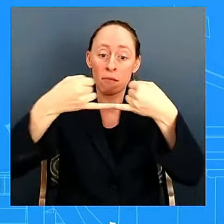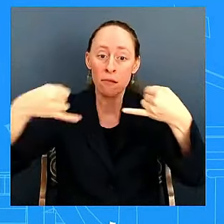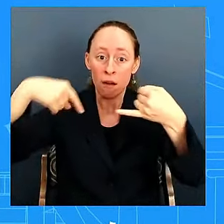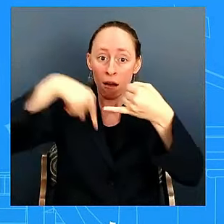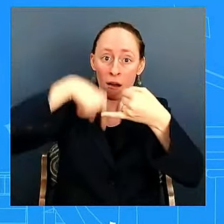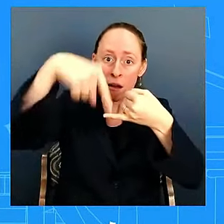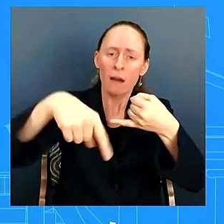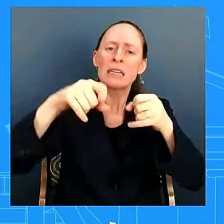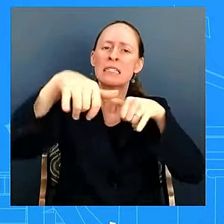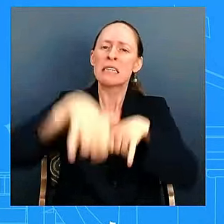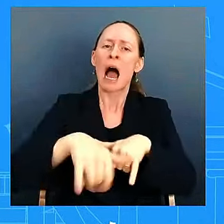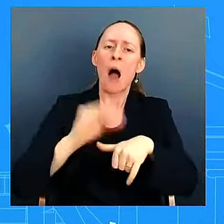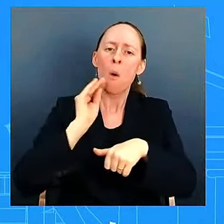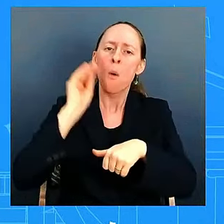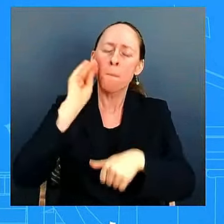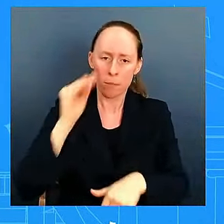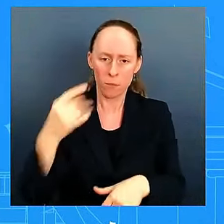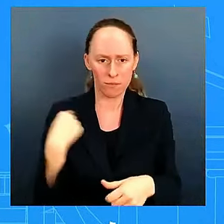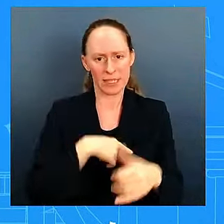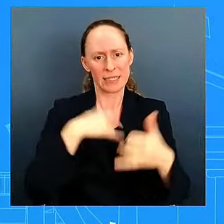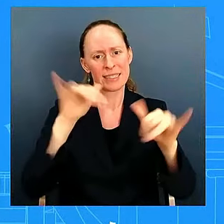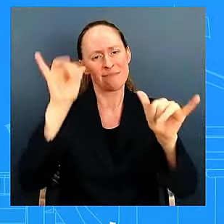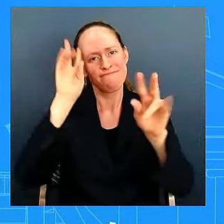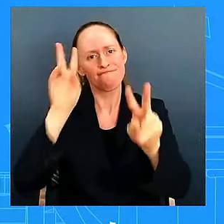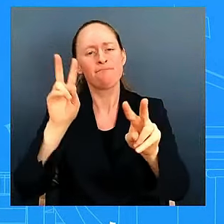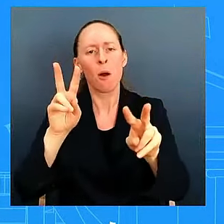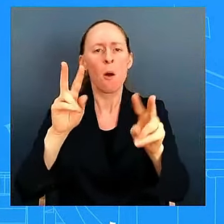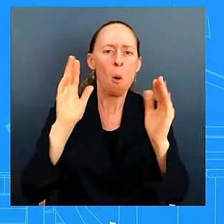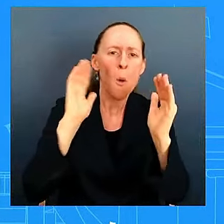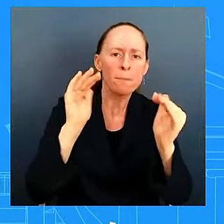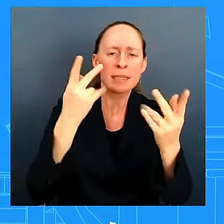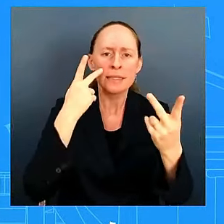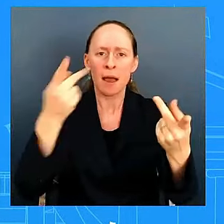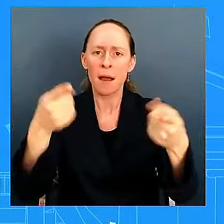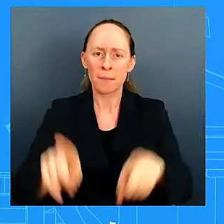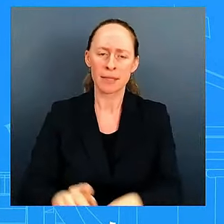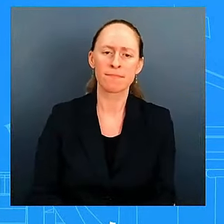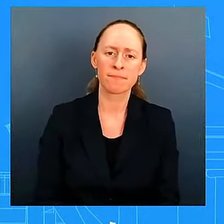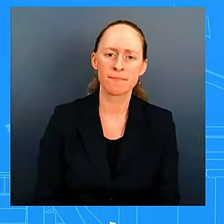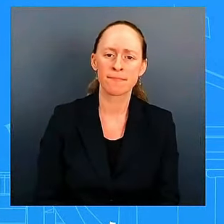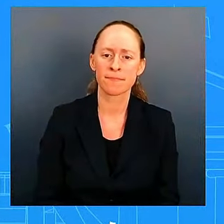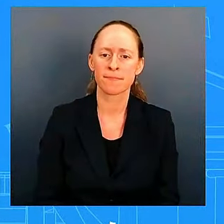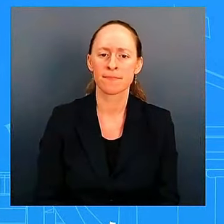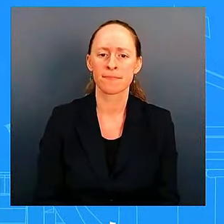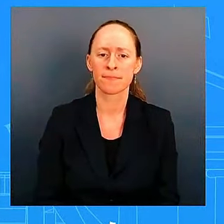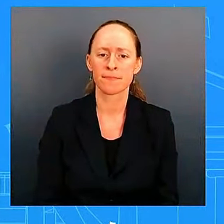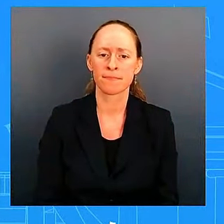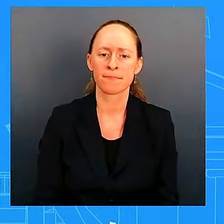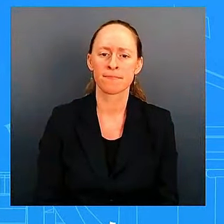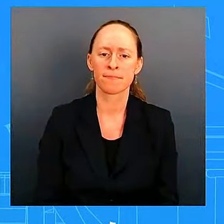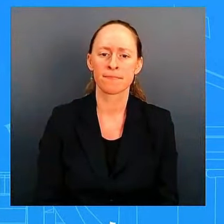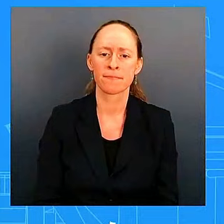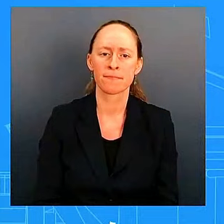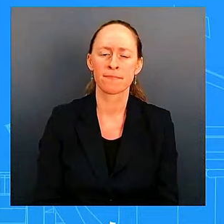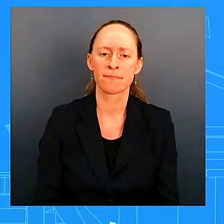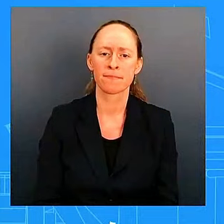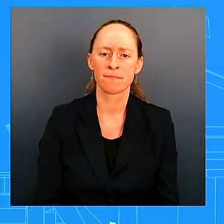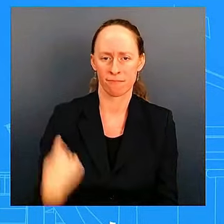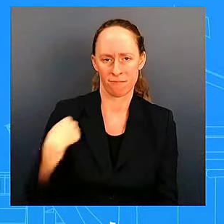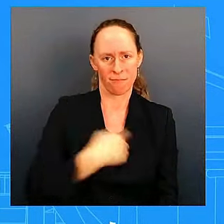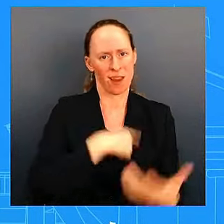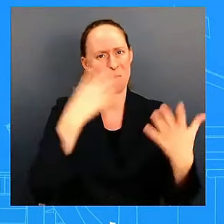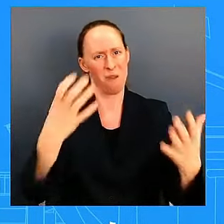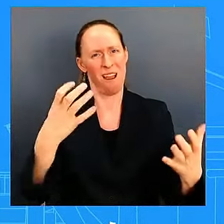want to see uh uh ultimately want to see a get to a place where we get to a diplomatic resolution yes that's what we want to see for sure